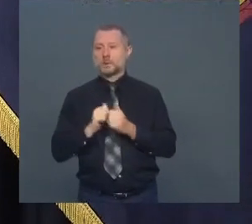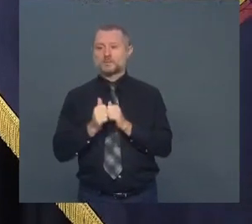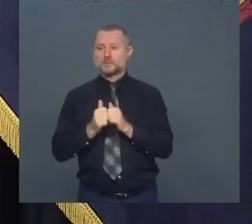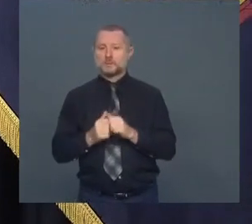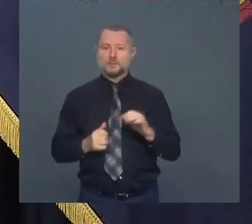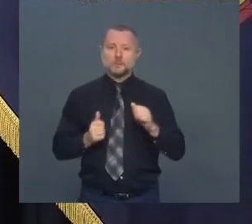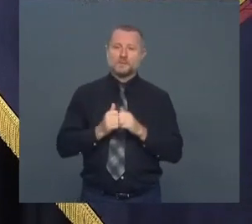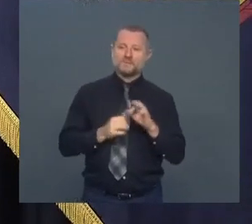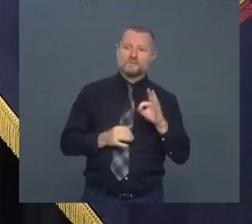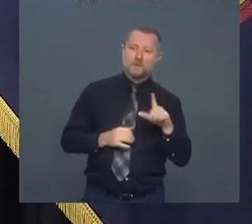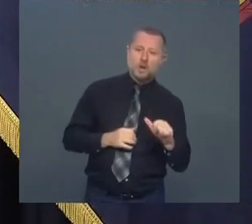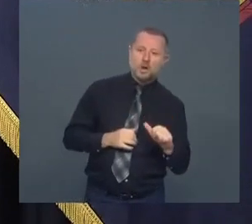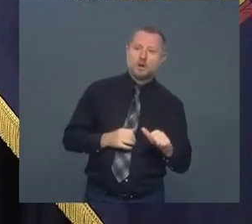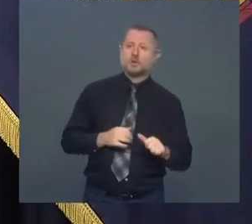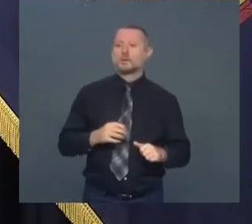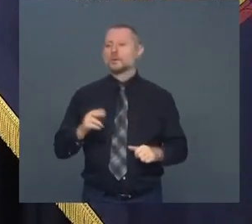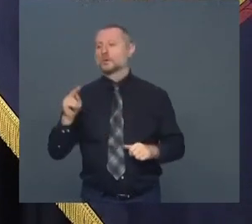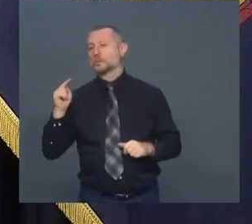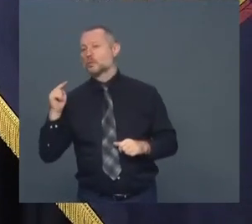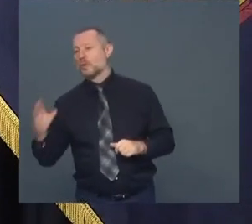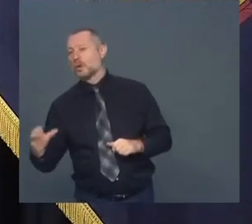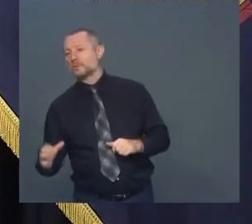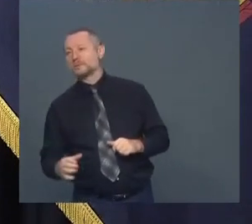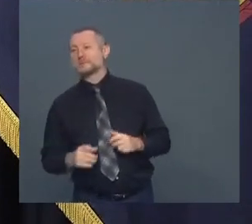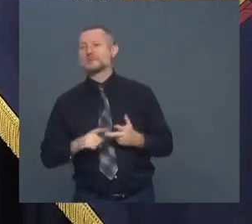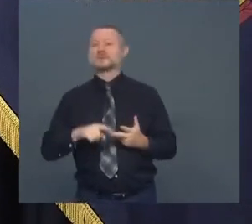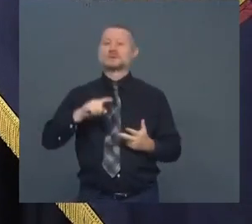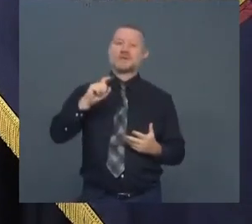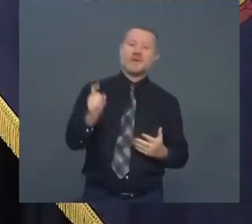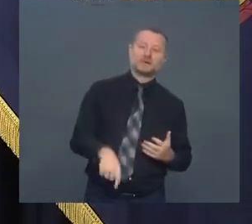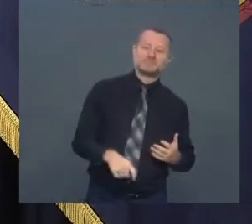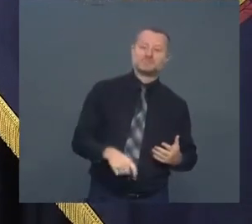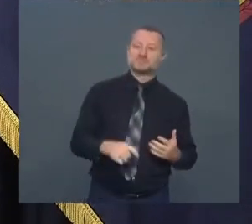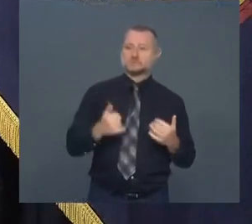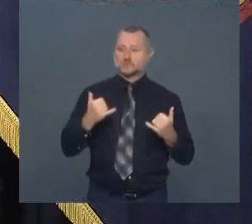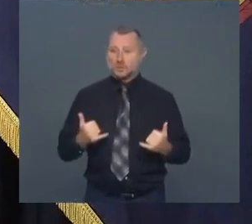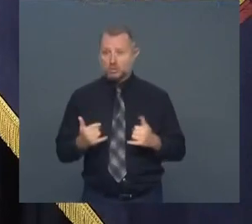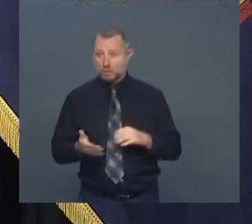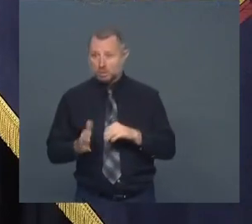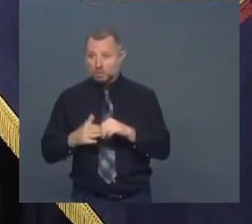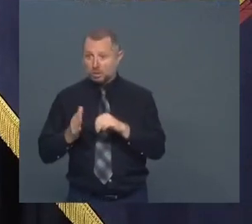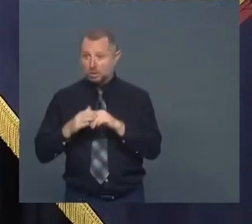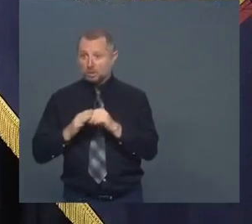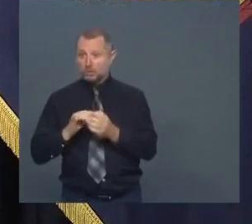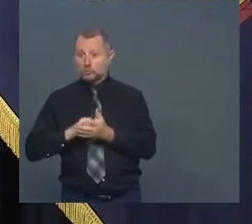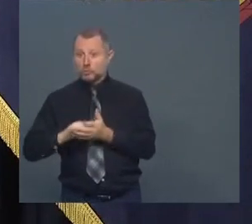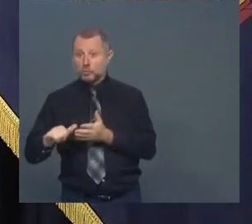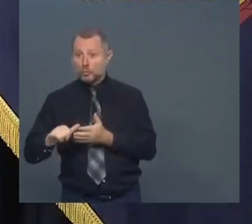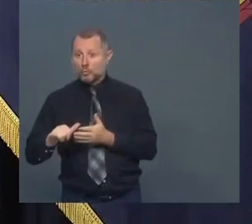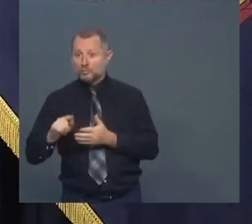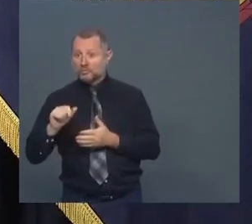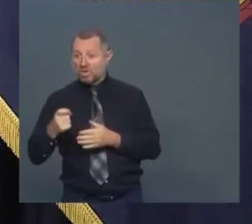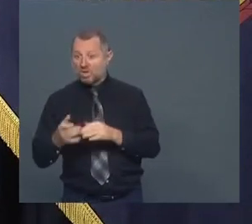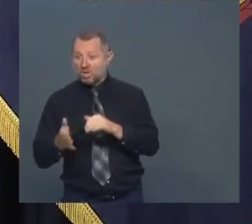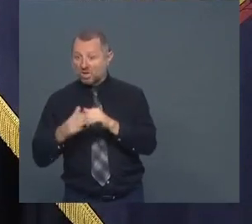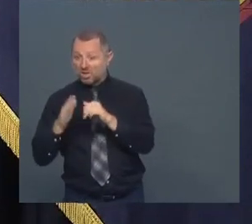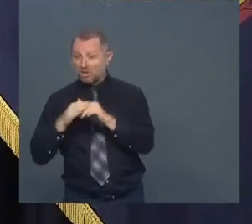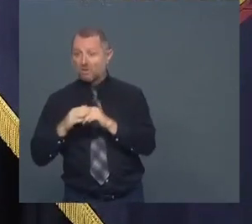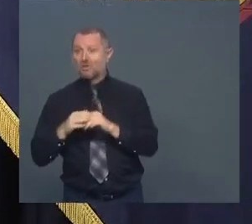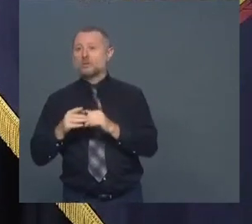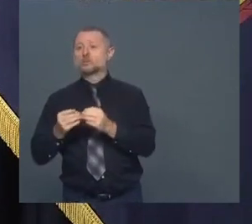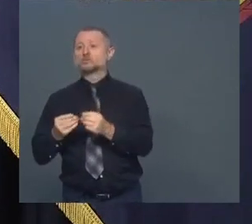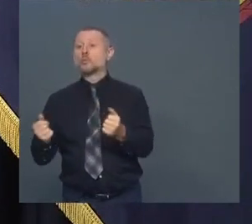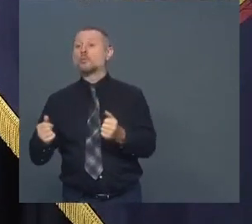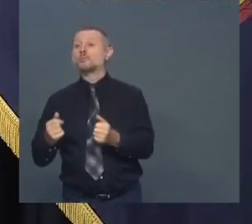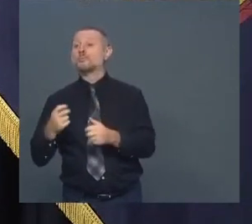Now you want to make New York raise their taxes? To solve a problem that the federal government caused and then put